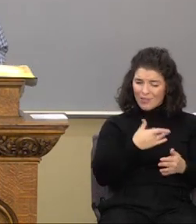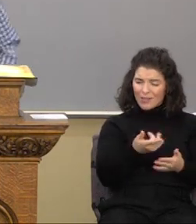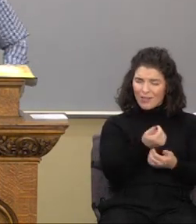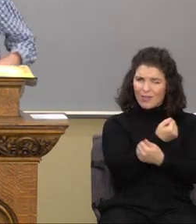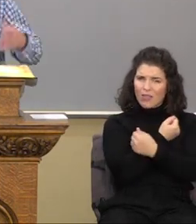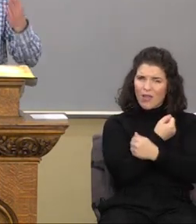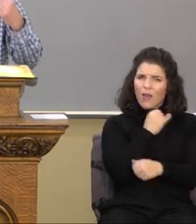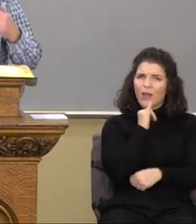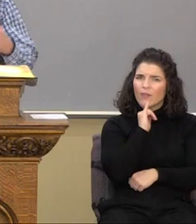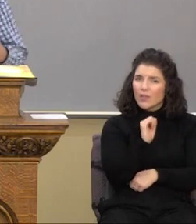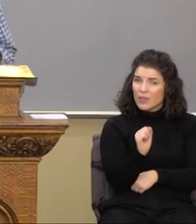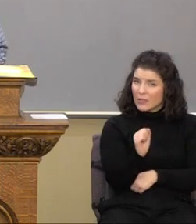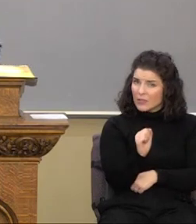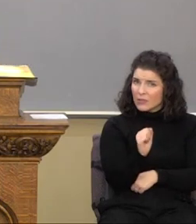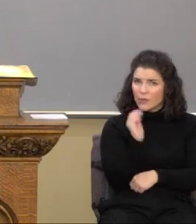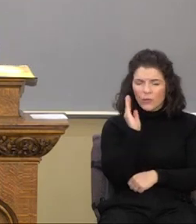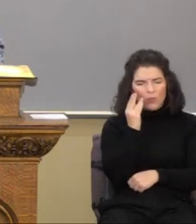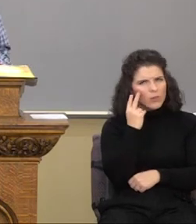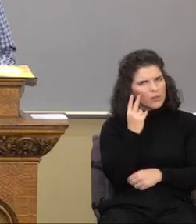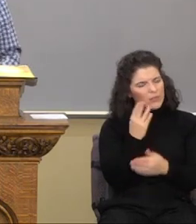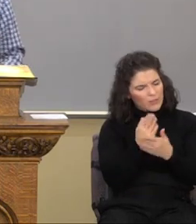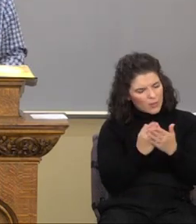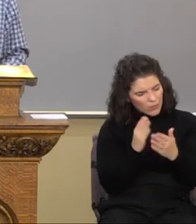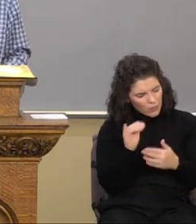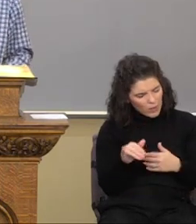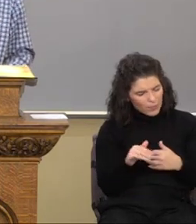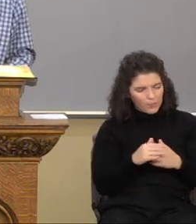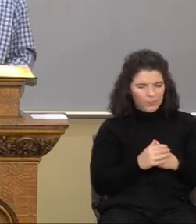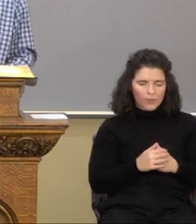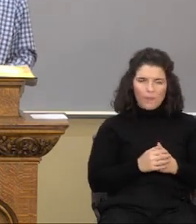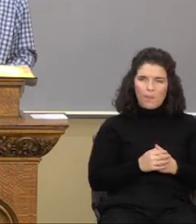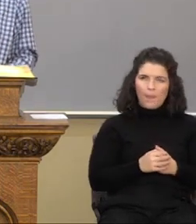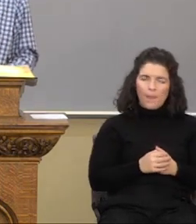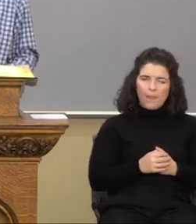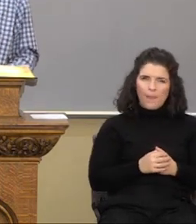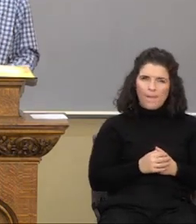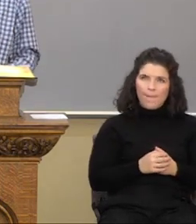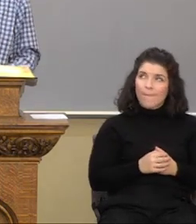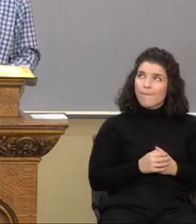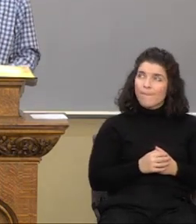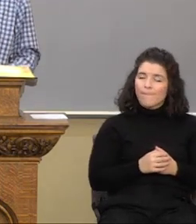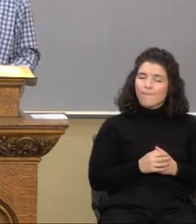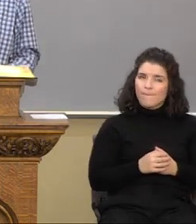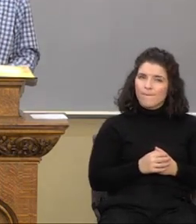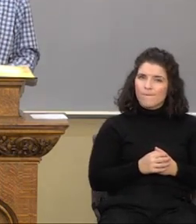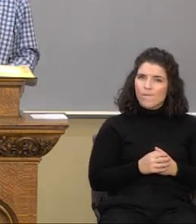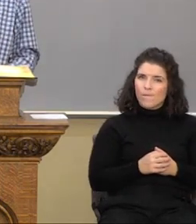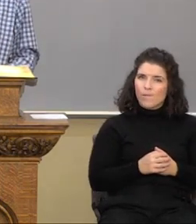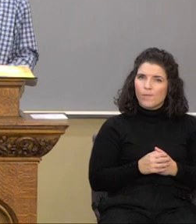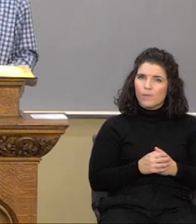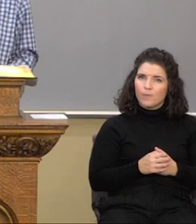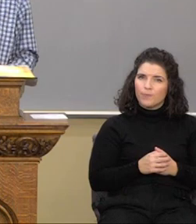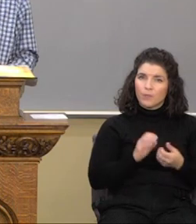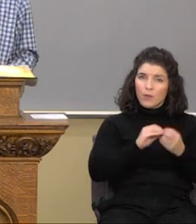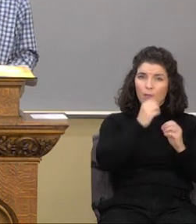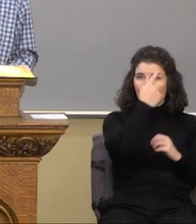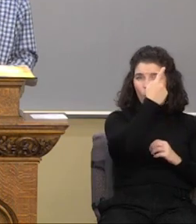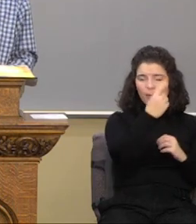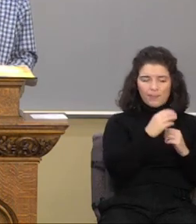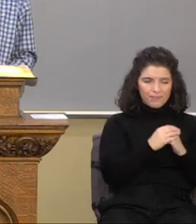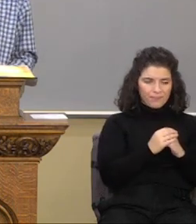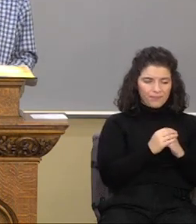And we'll flesh some of that out. Number one, the love of the Father had